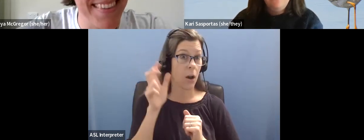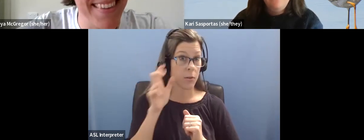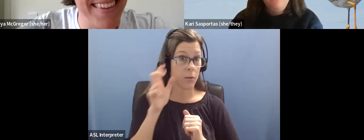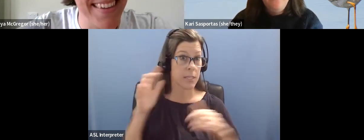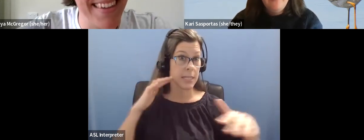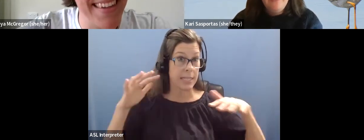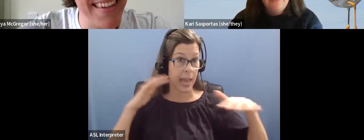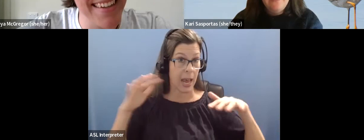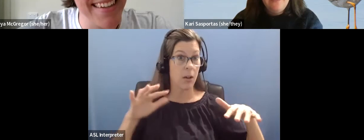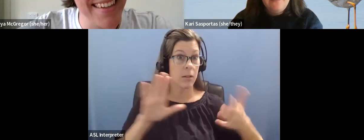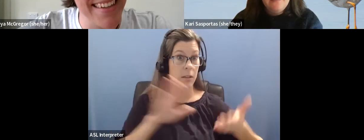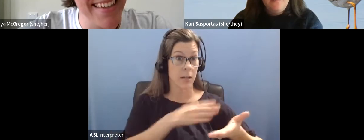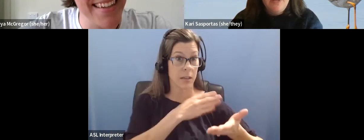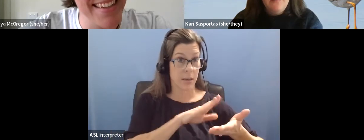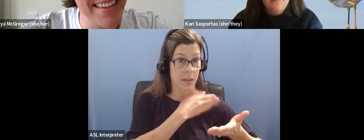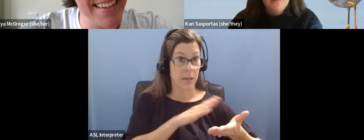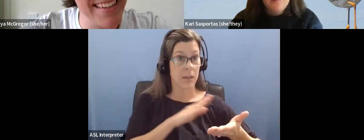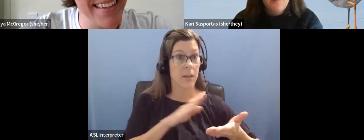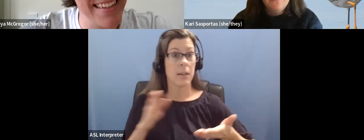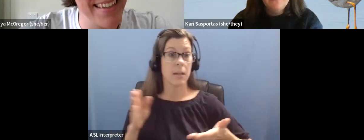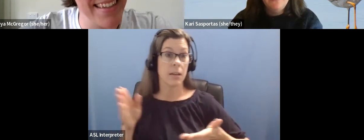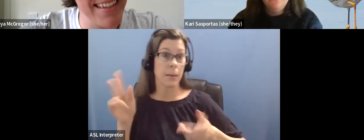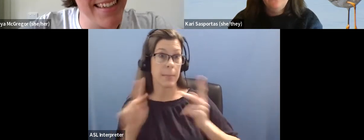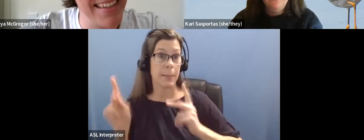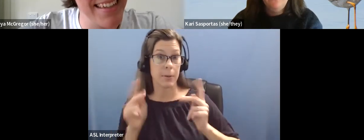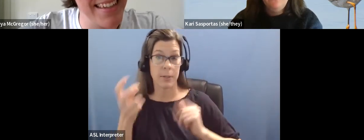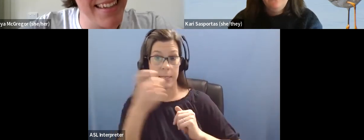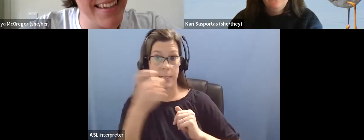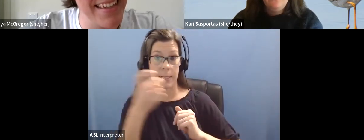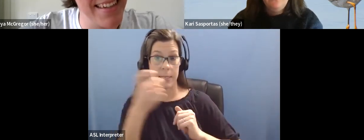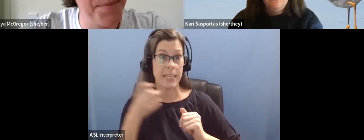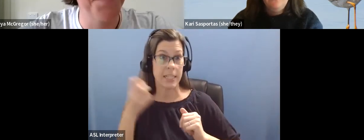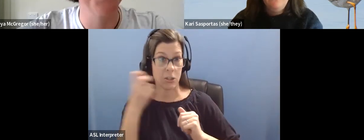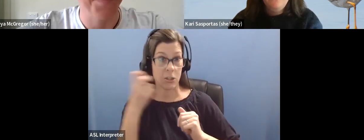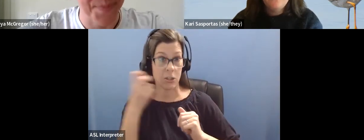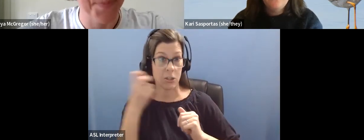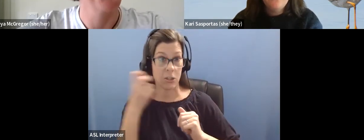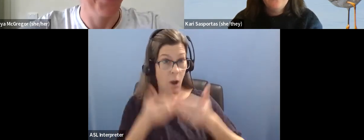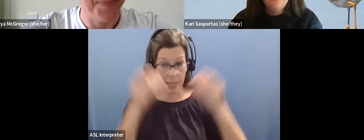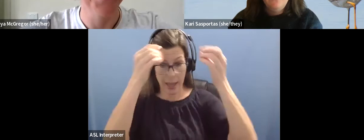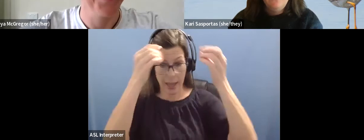Um, I, I guess my response is, I don't know. Um,